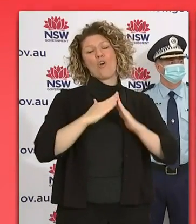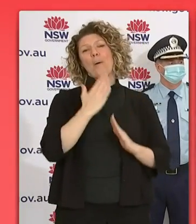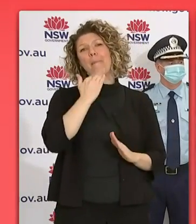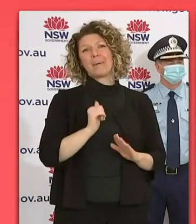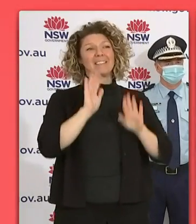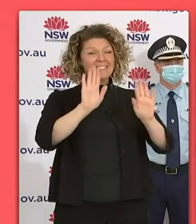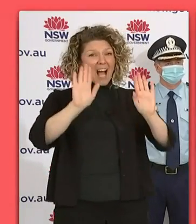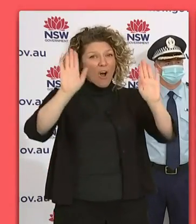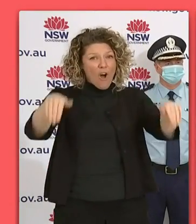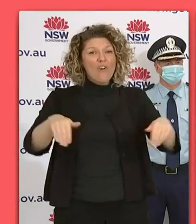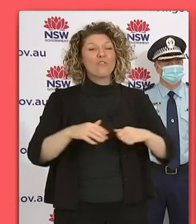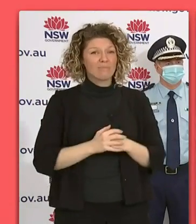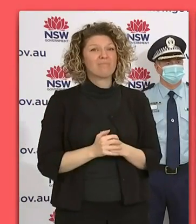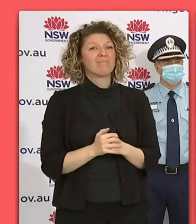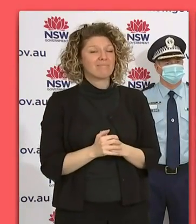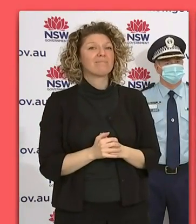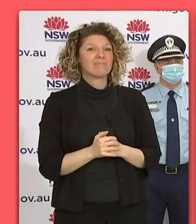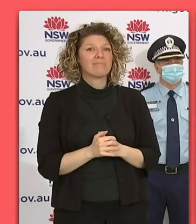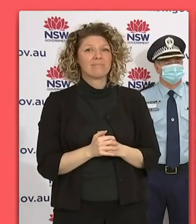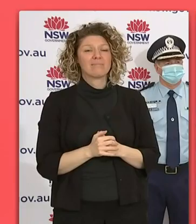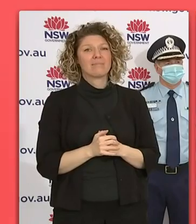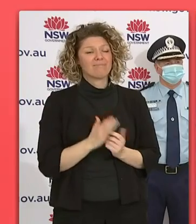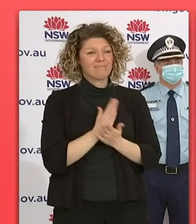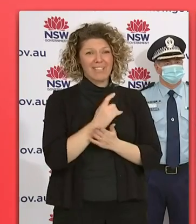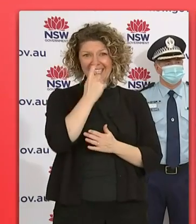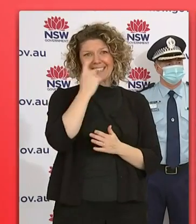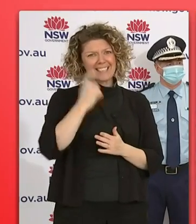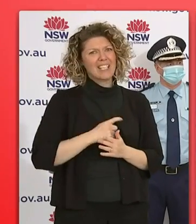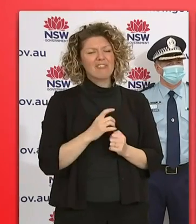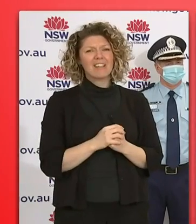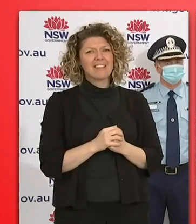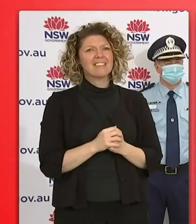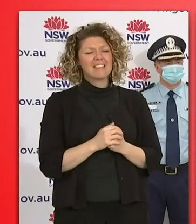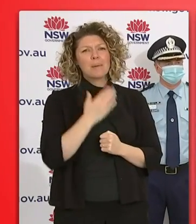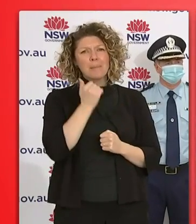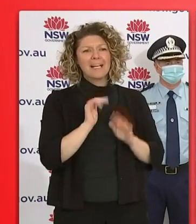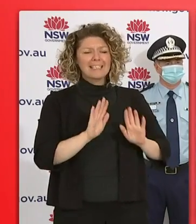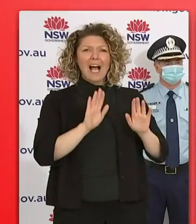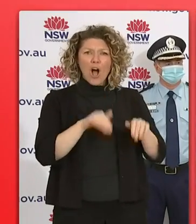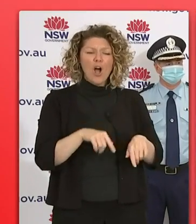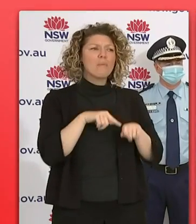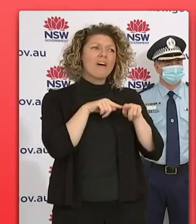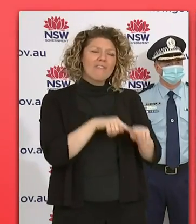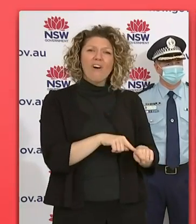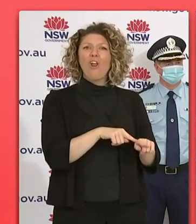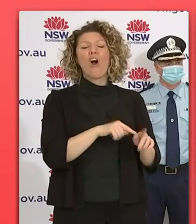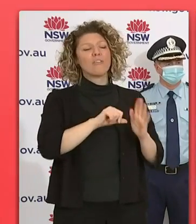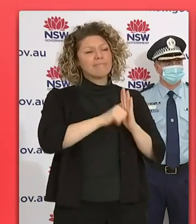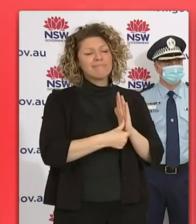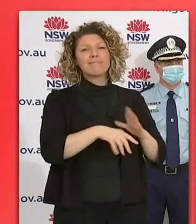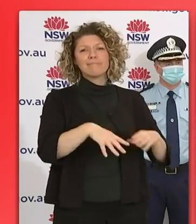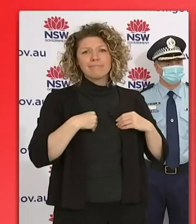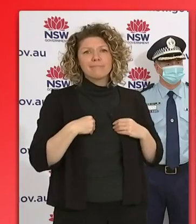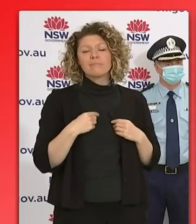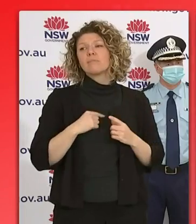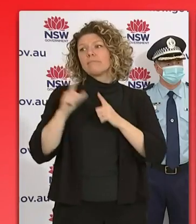the greater Sydney area, you know, as seriously as you possibly can. Please follow the advice, please get tested,